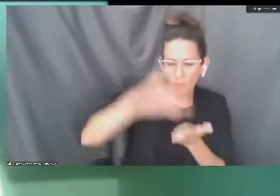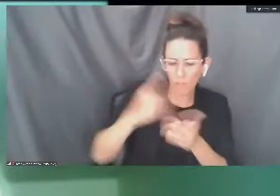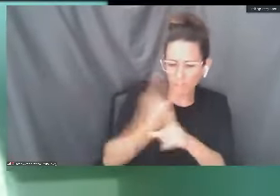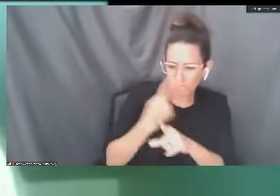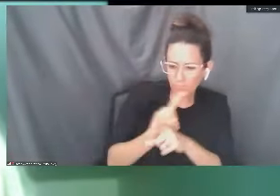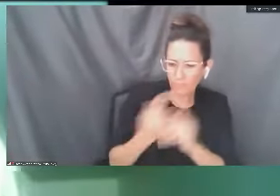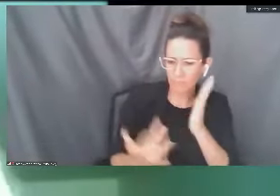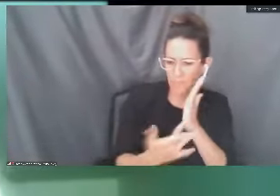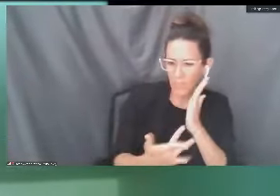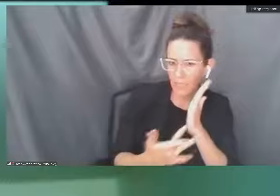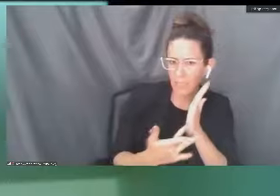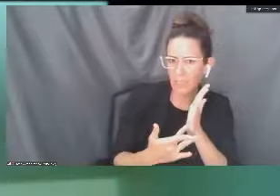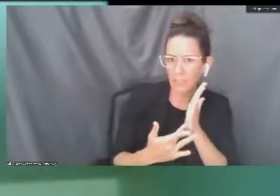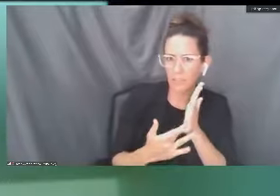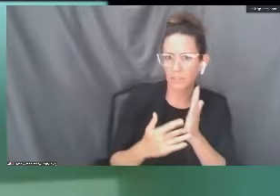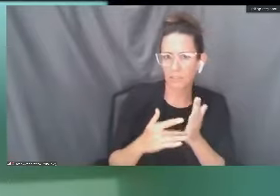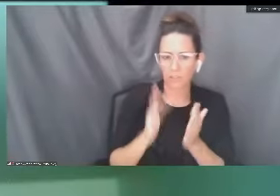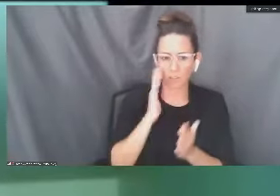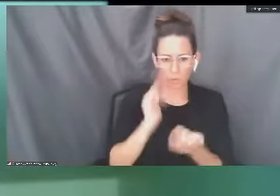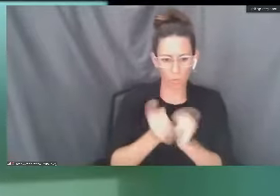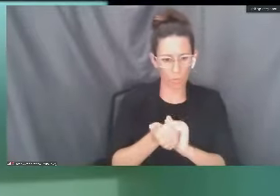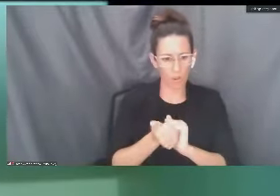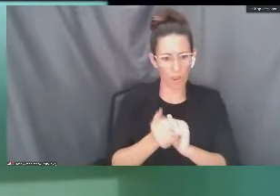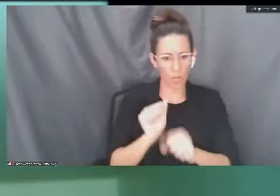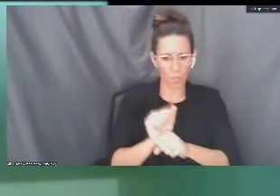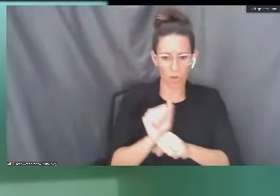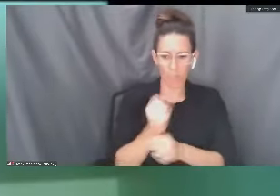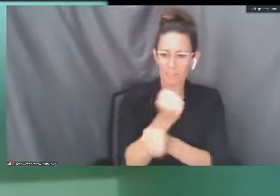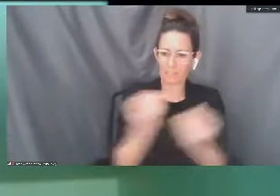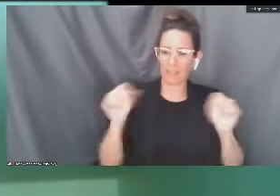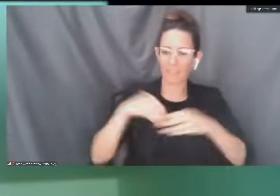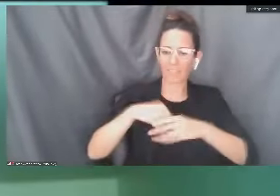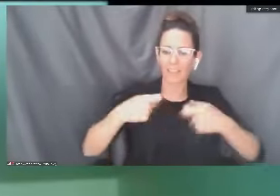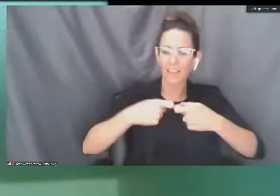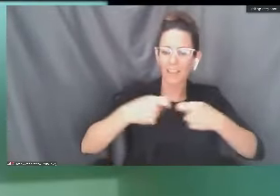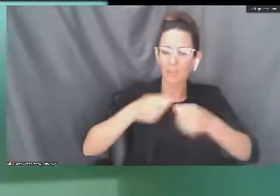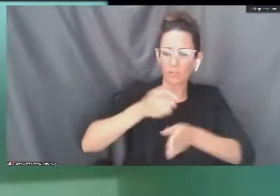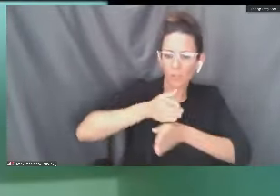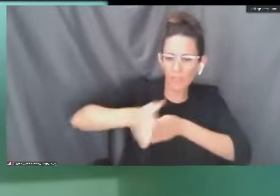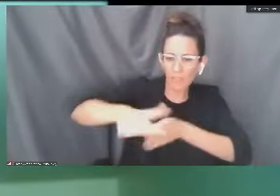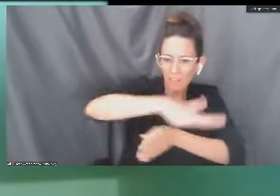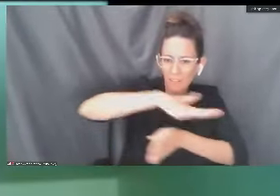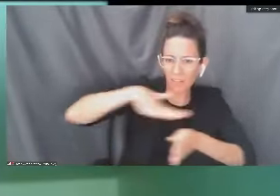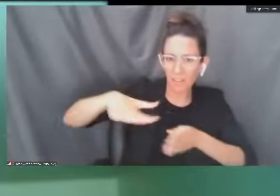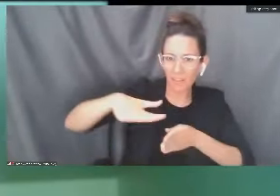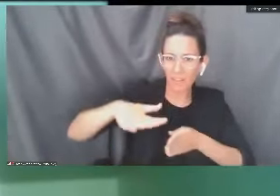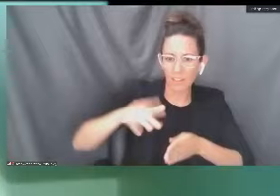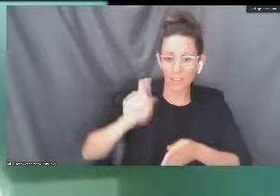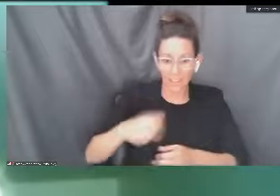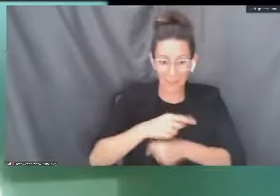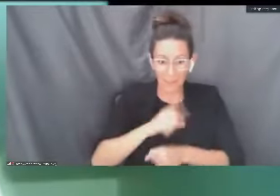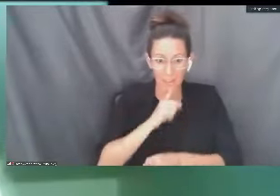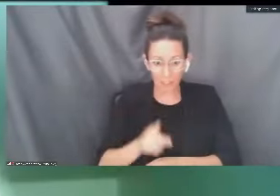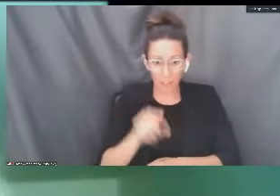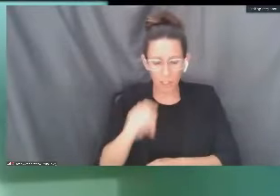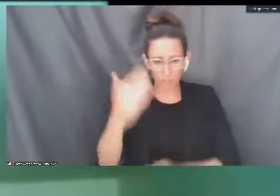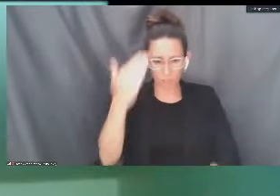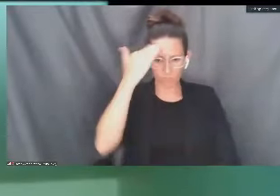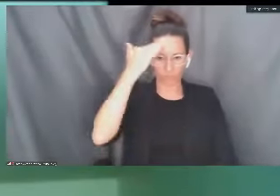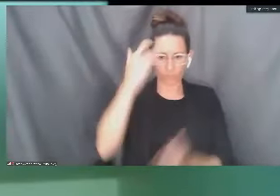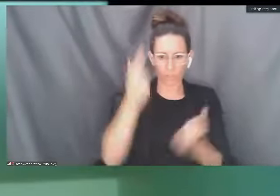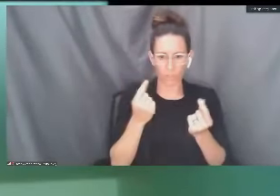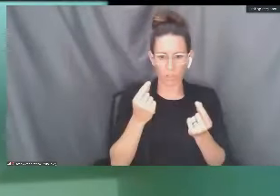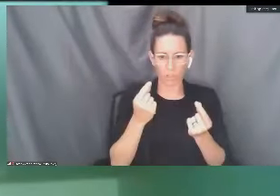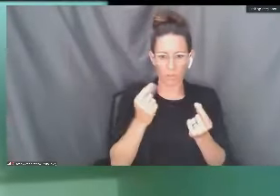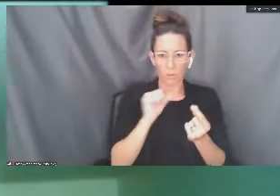like working, you know, in an electrical setting. We have to ensure that people know what they're doing before they go into the workplace